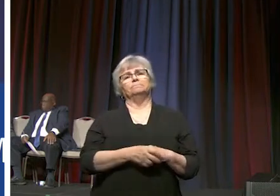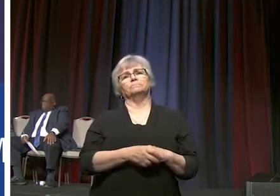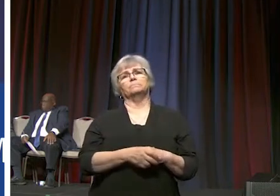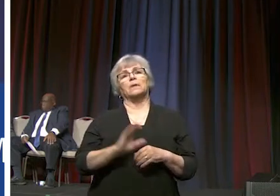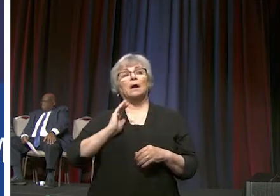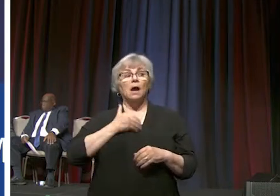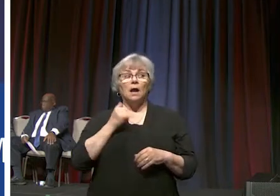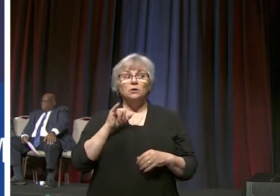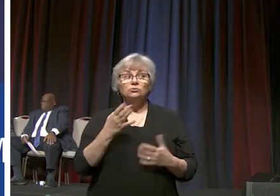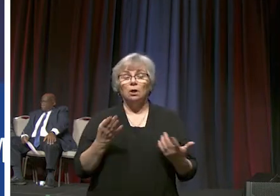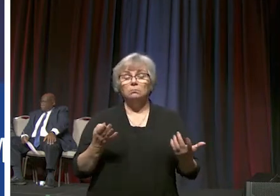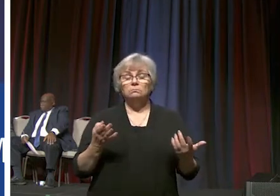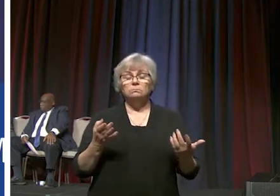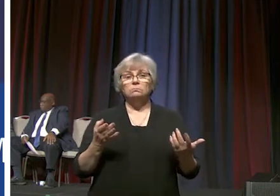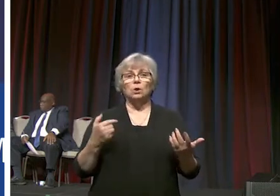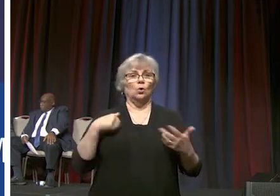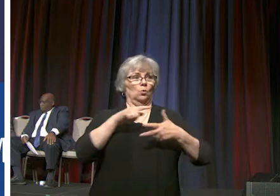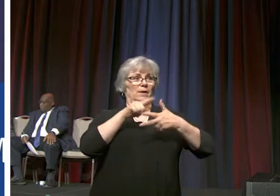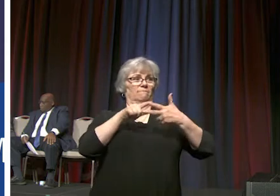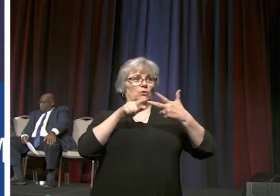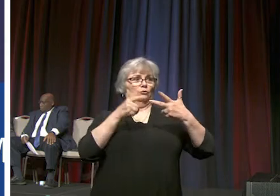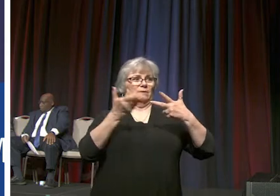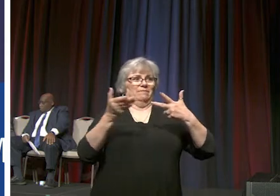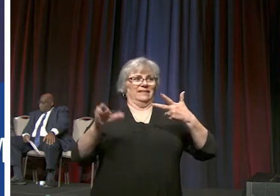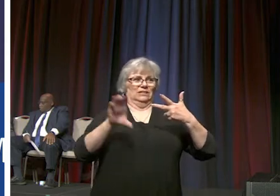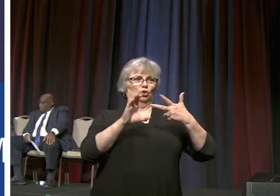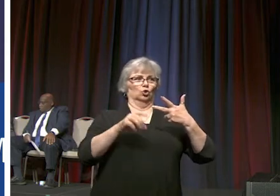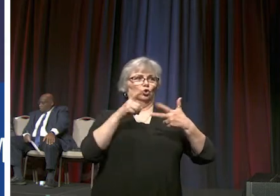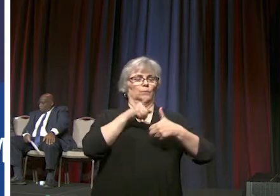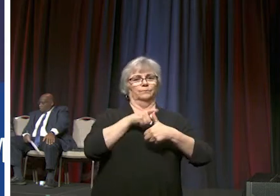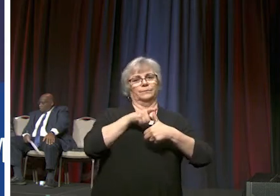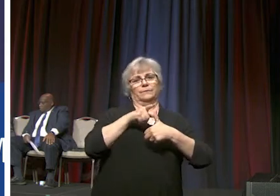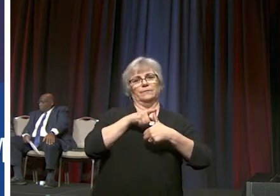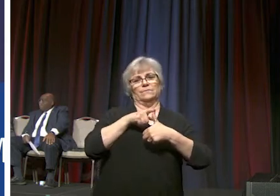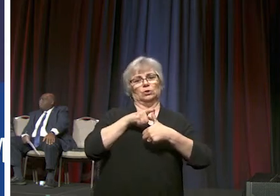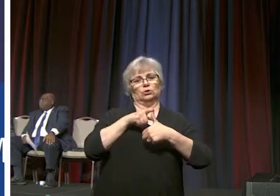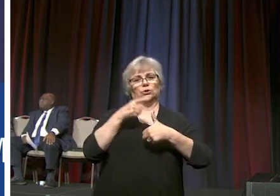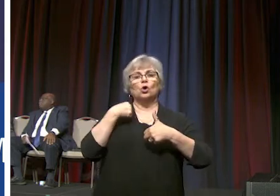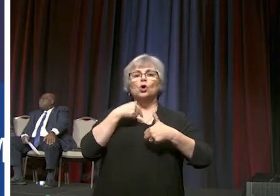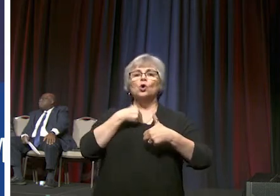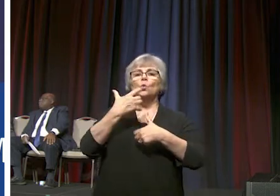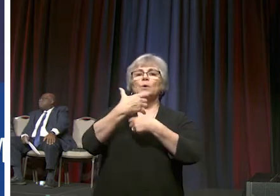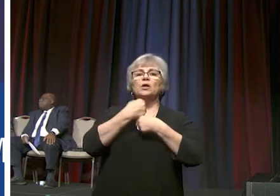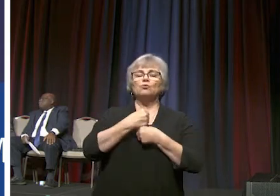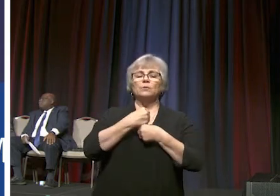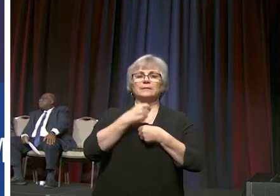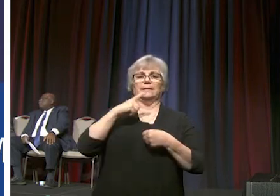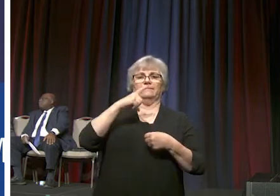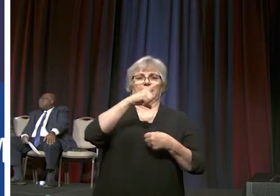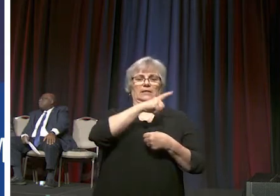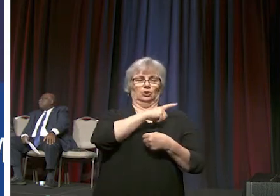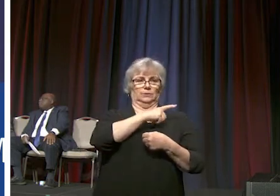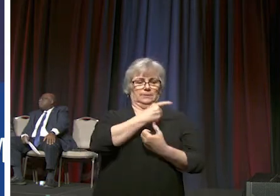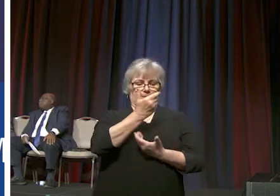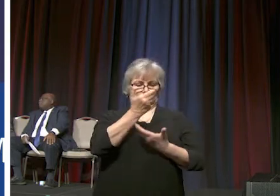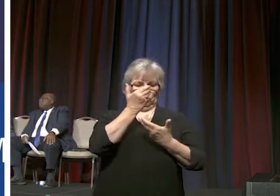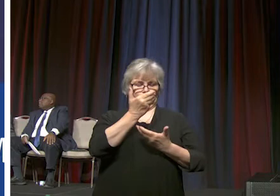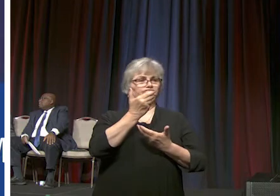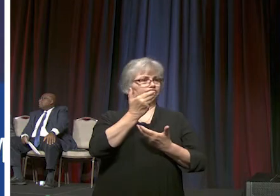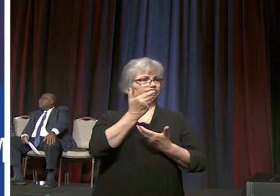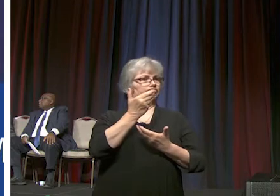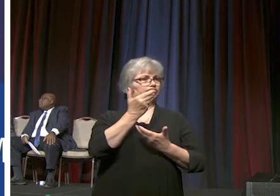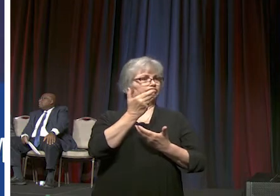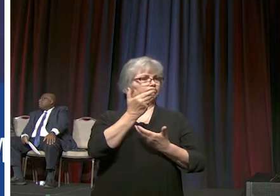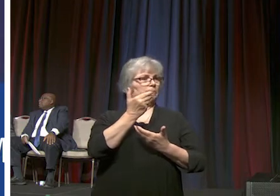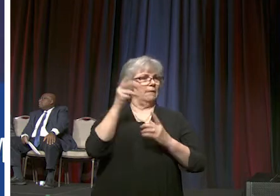our job we're given three things to do first is we receive legislation that applies to